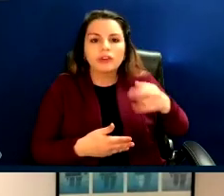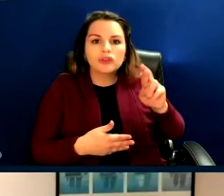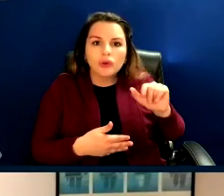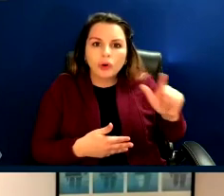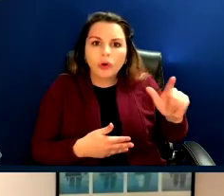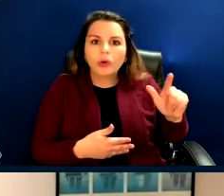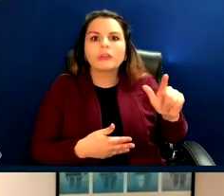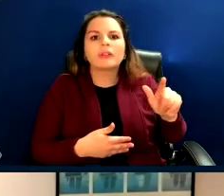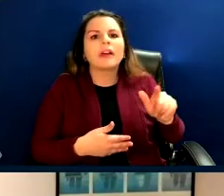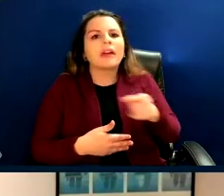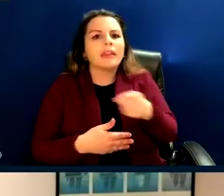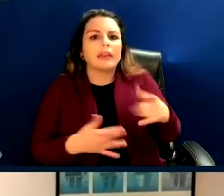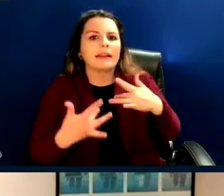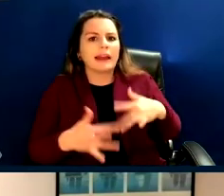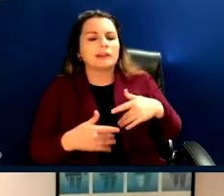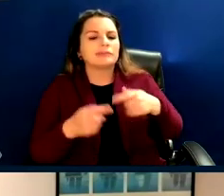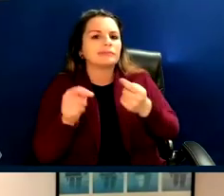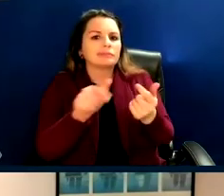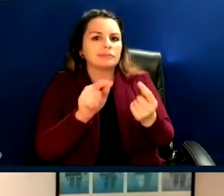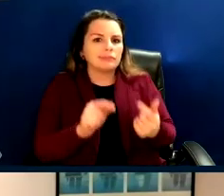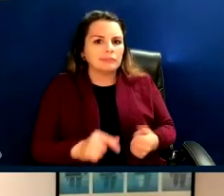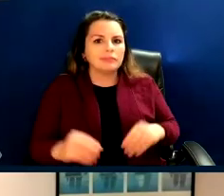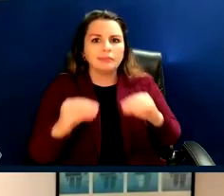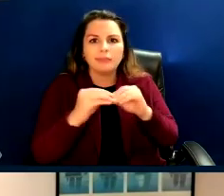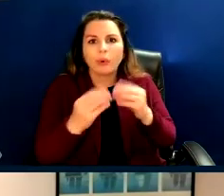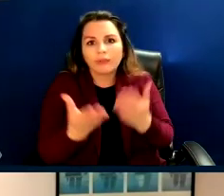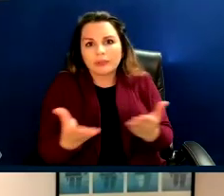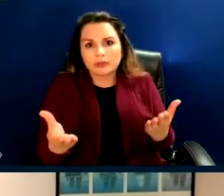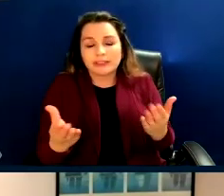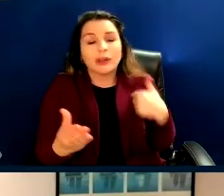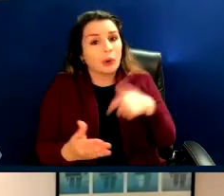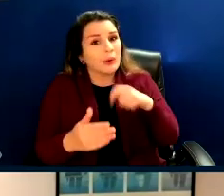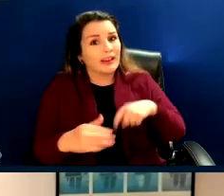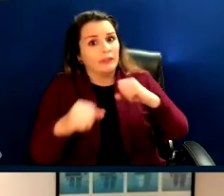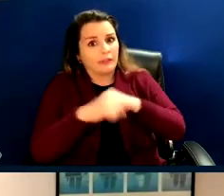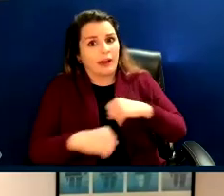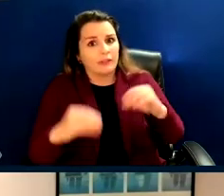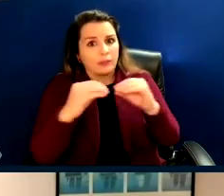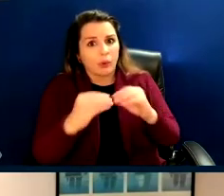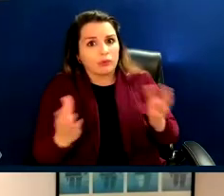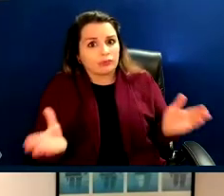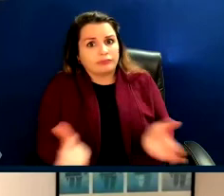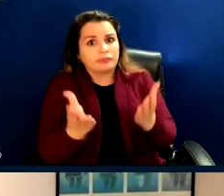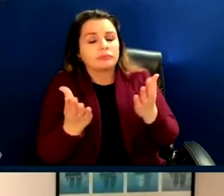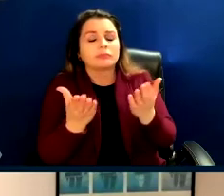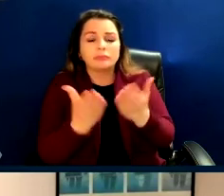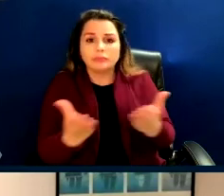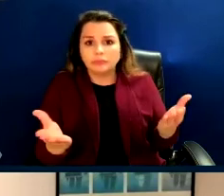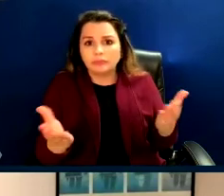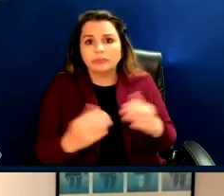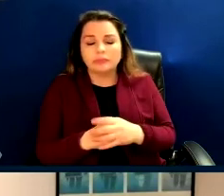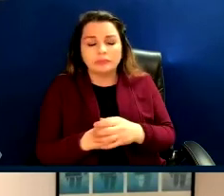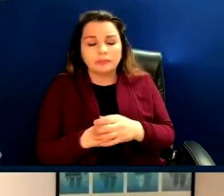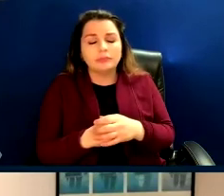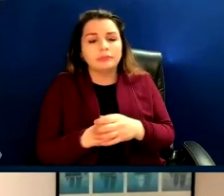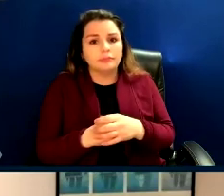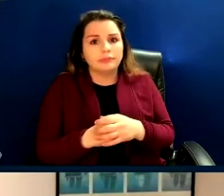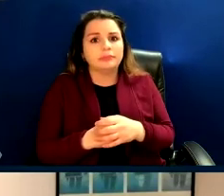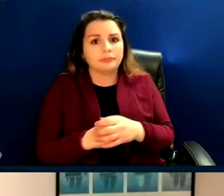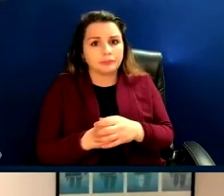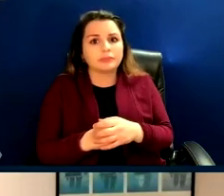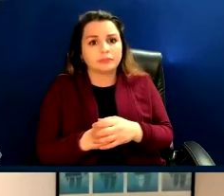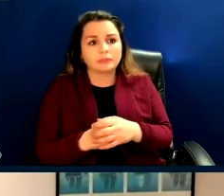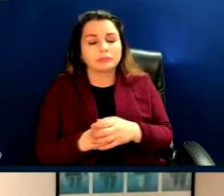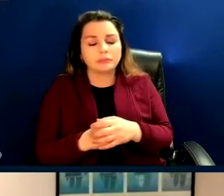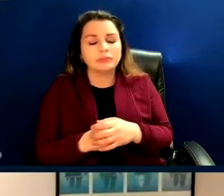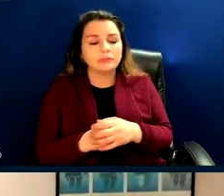in a lot of different ways. We need to be advocating for more resources on the campuses. And I say that because